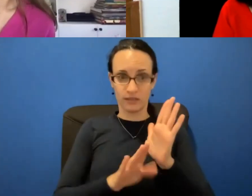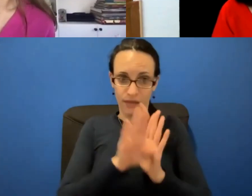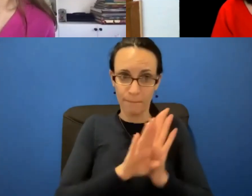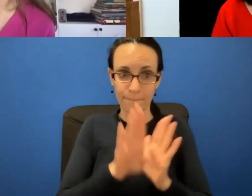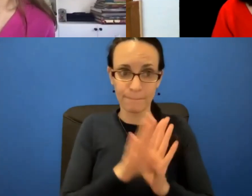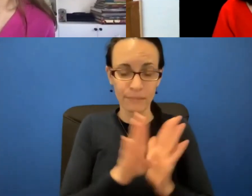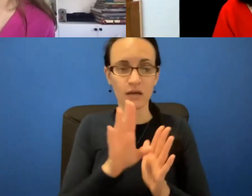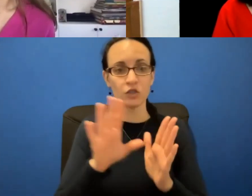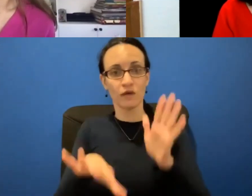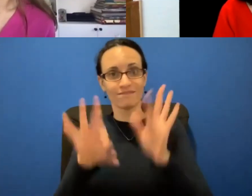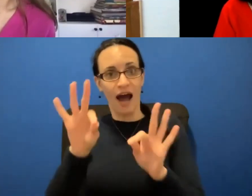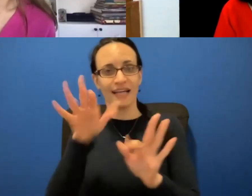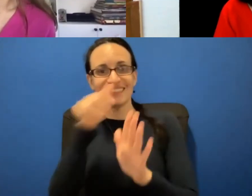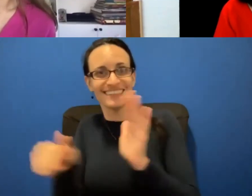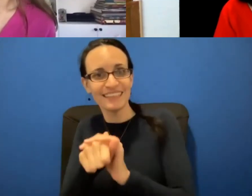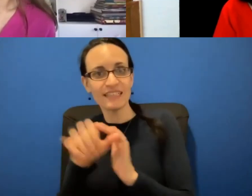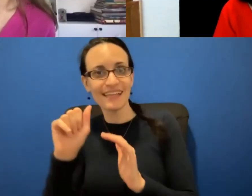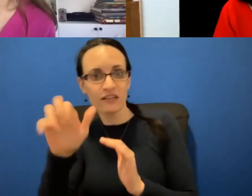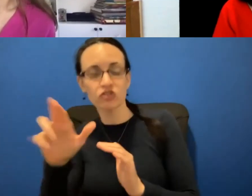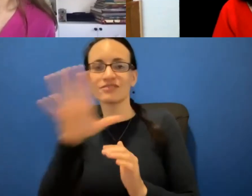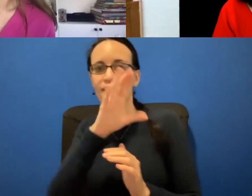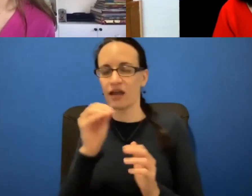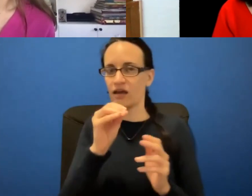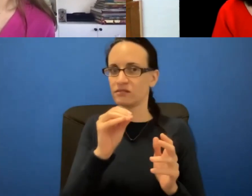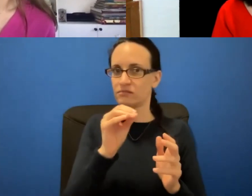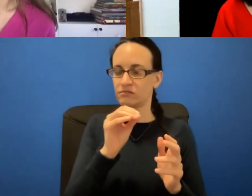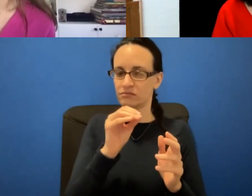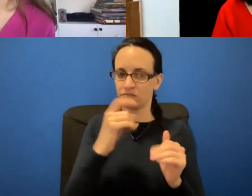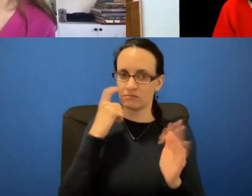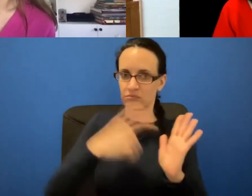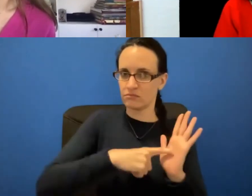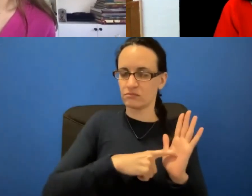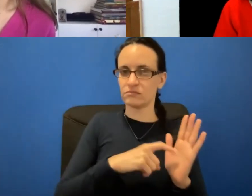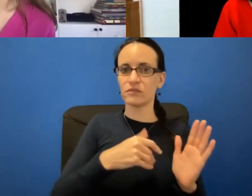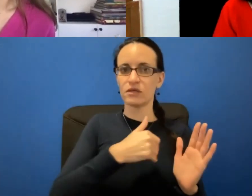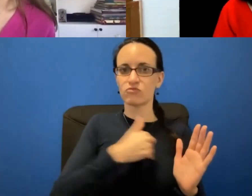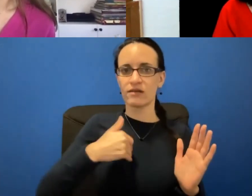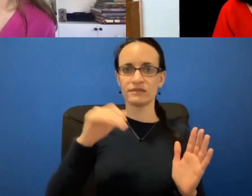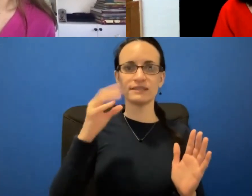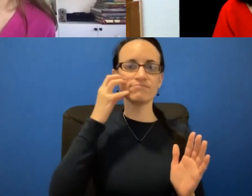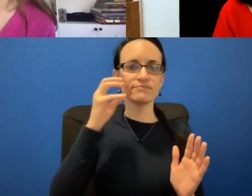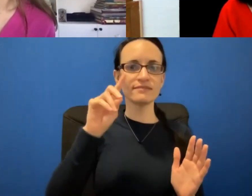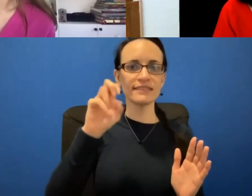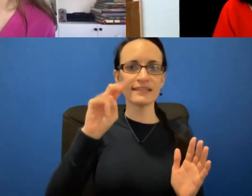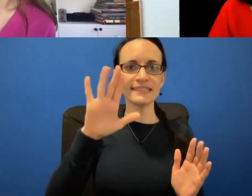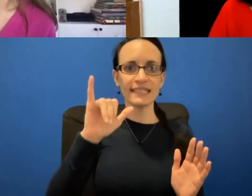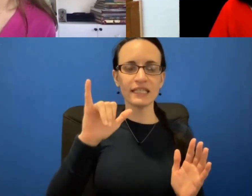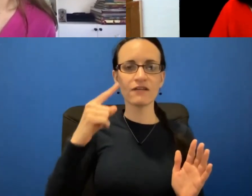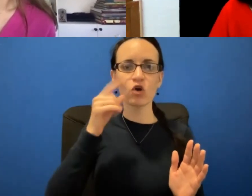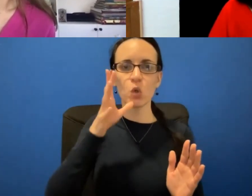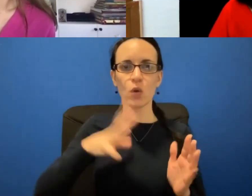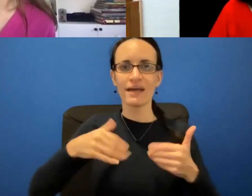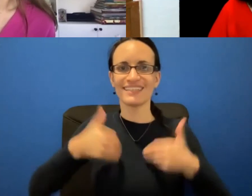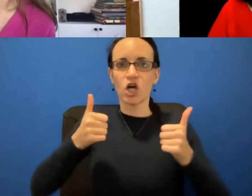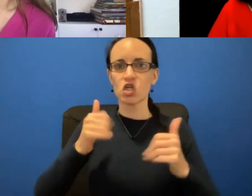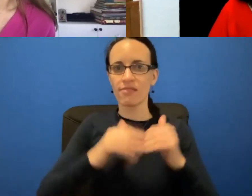mammograms, but to determine breast density in women under the age of 40. So that is a great question